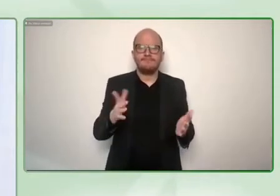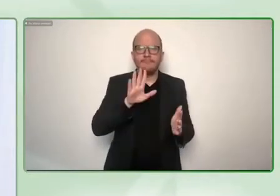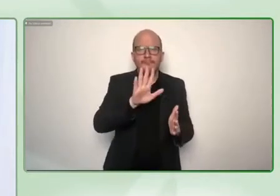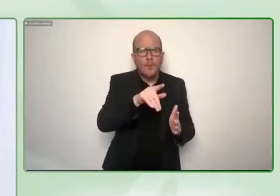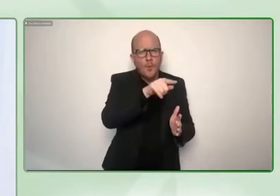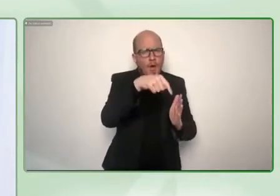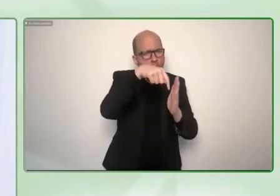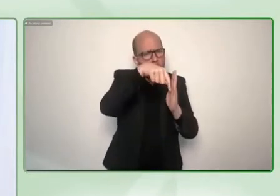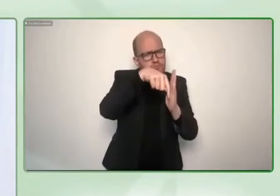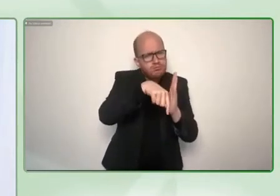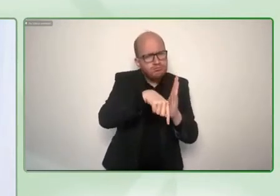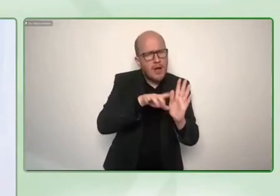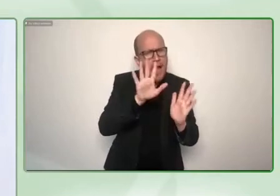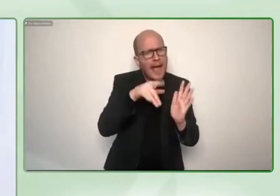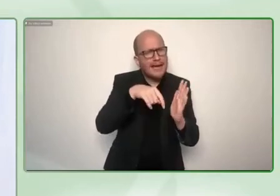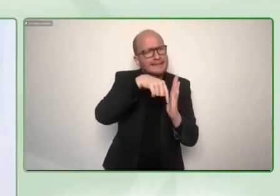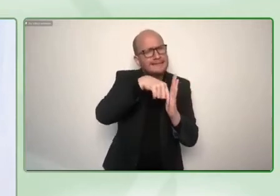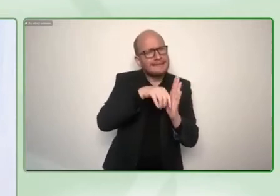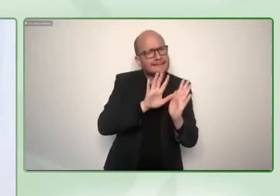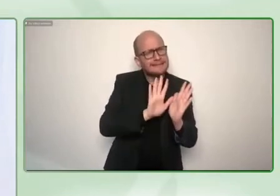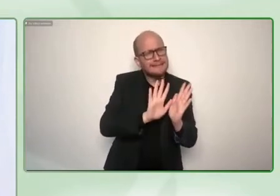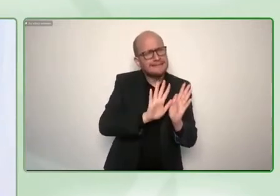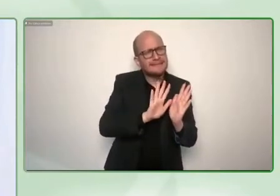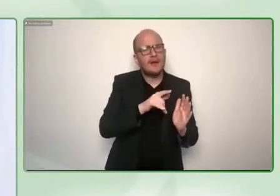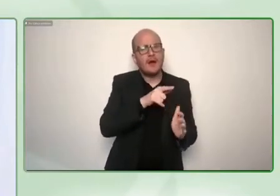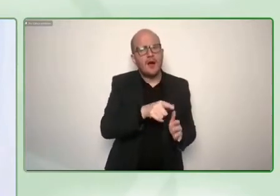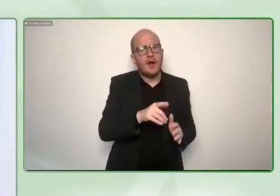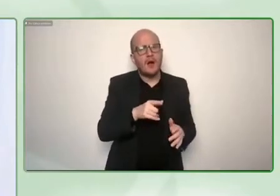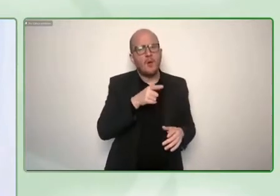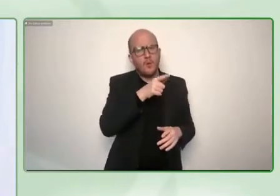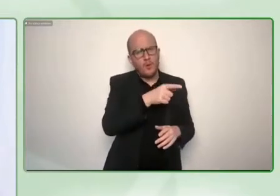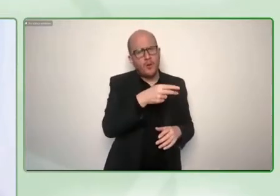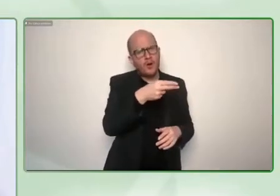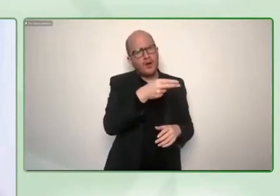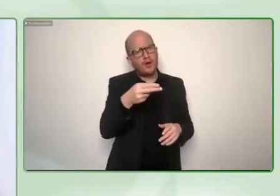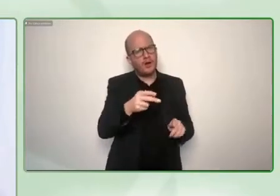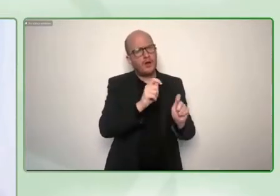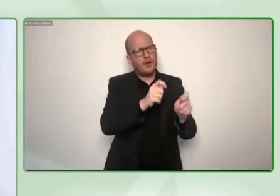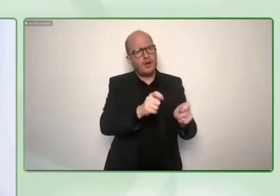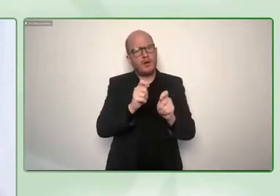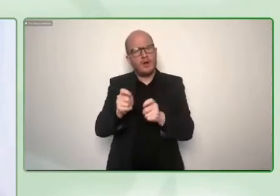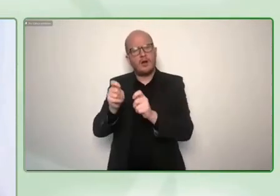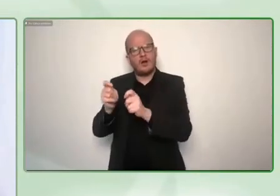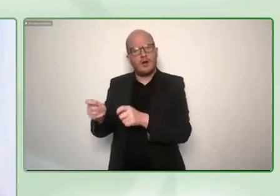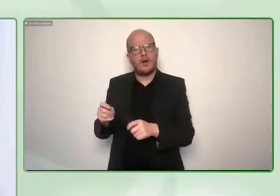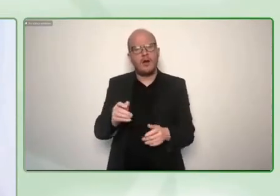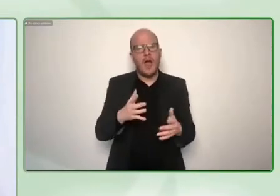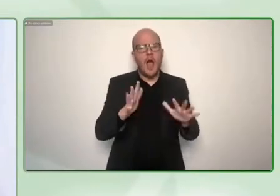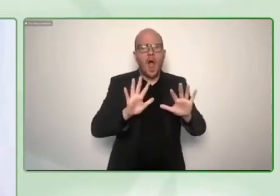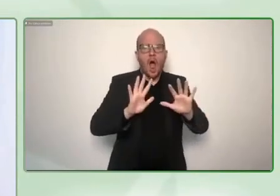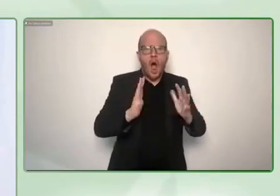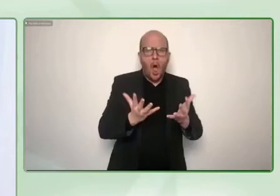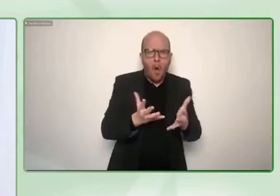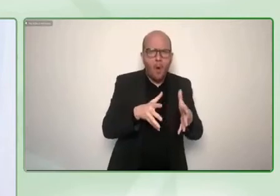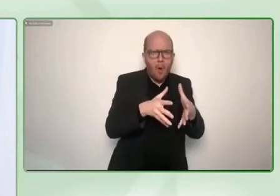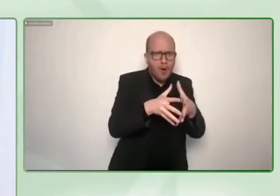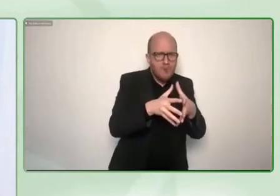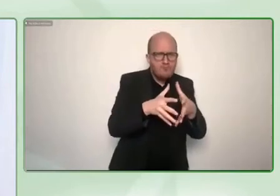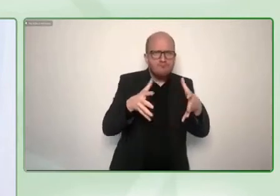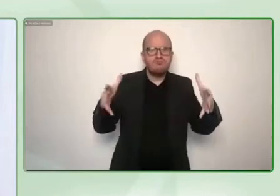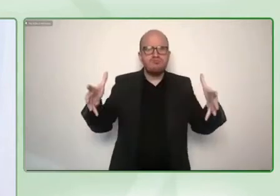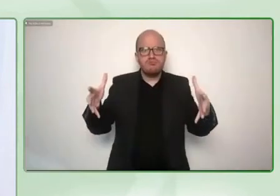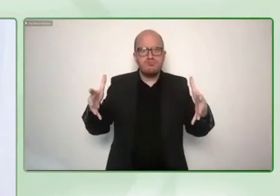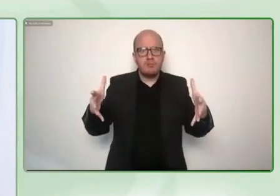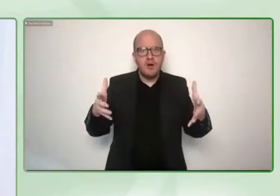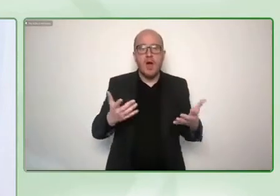for our viewers is how you categorize these types of scaling. You could from my understanding you could start with open source just putting everything